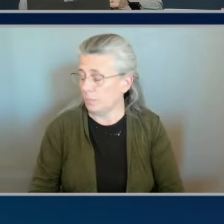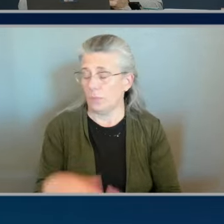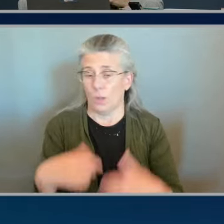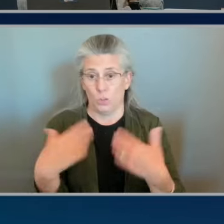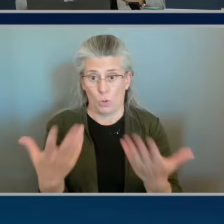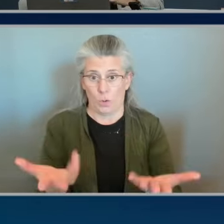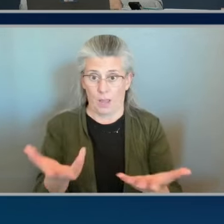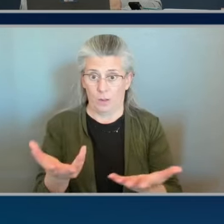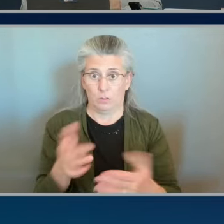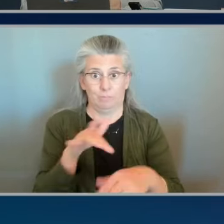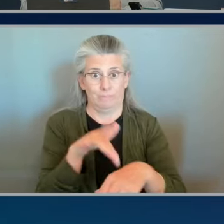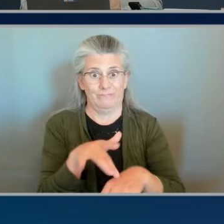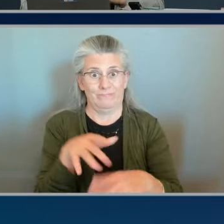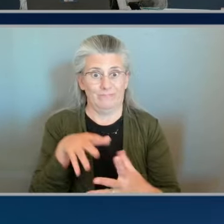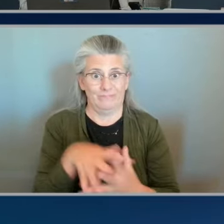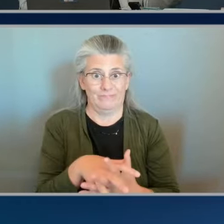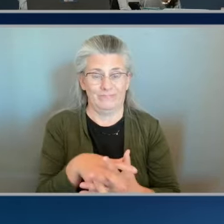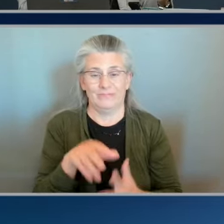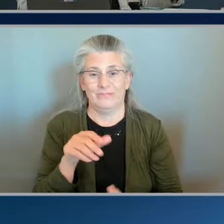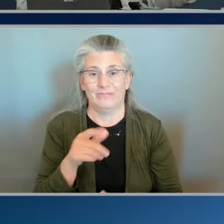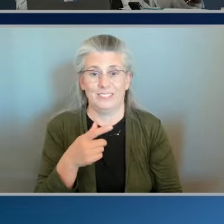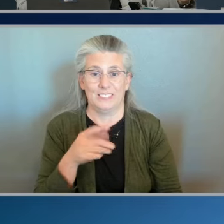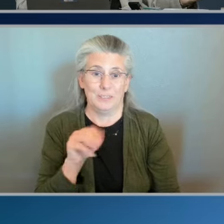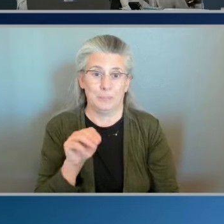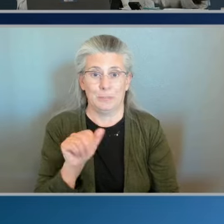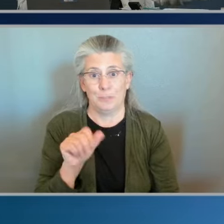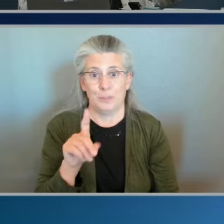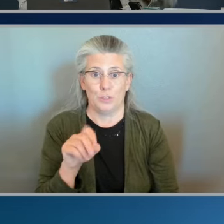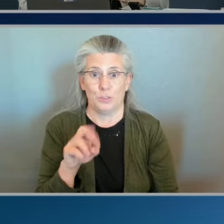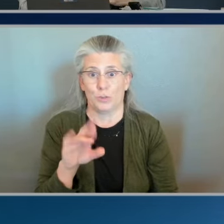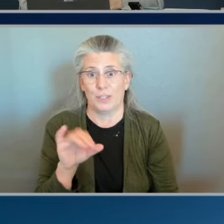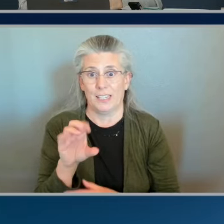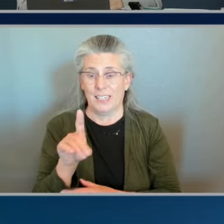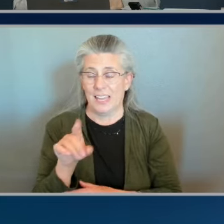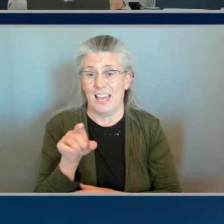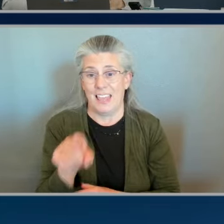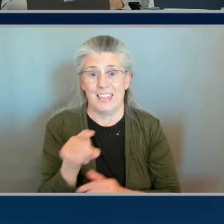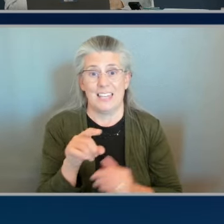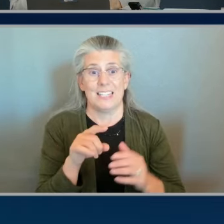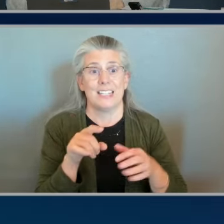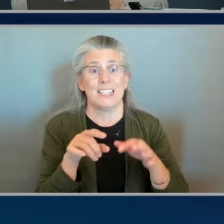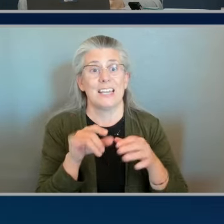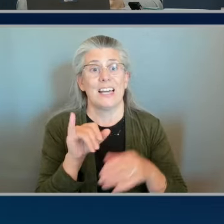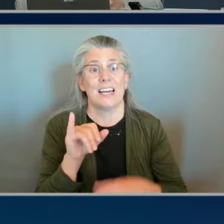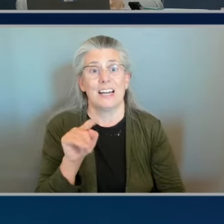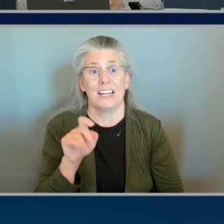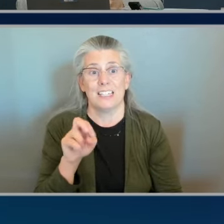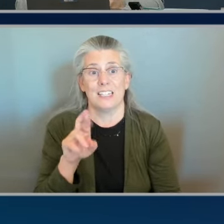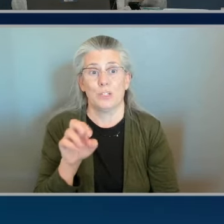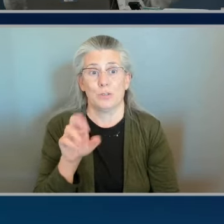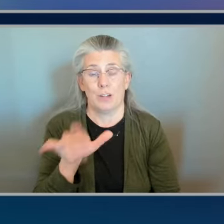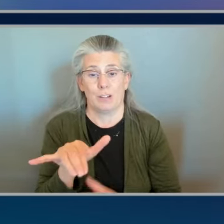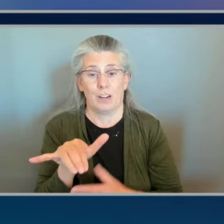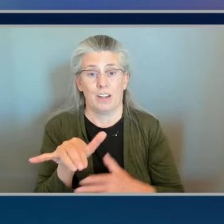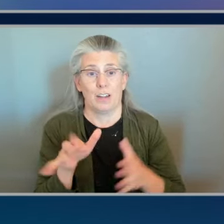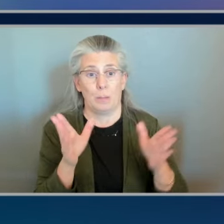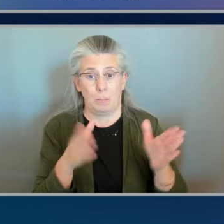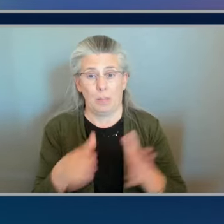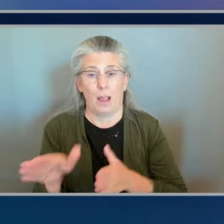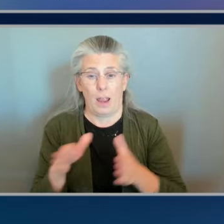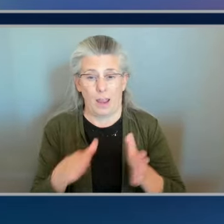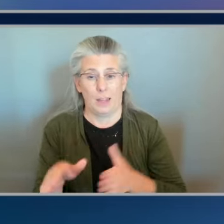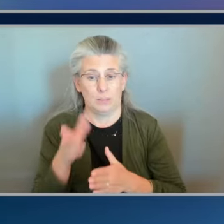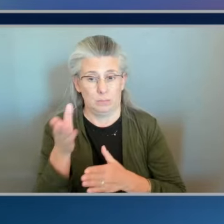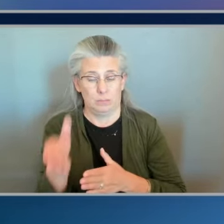and this itinerary was you know initially extracted it looks the same actually yeah yeah it's very similar i mean they have very good